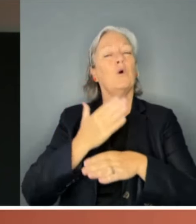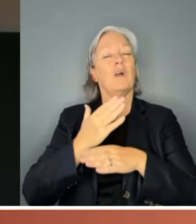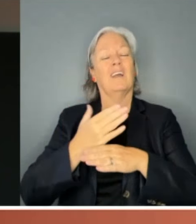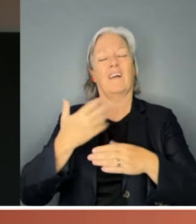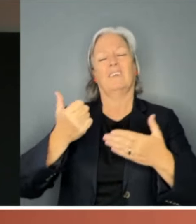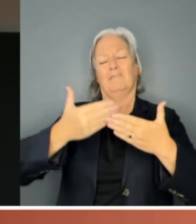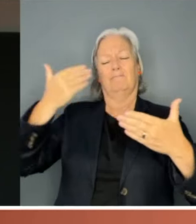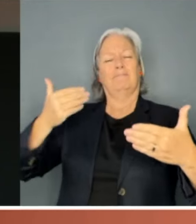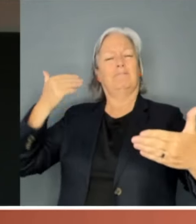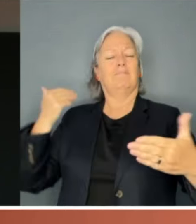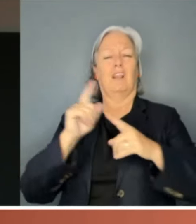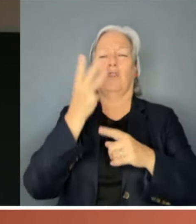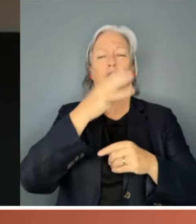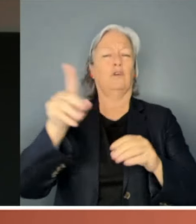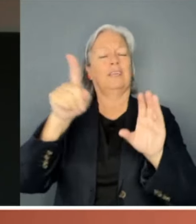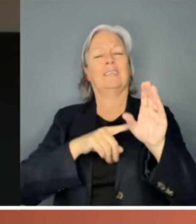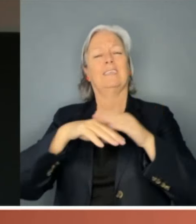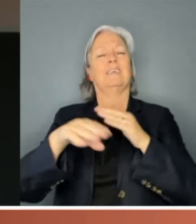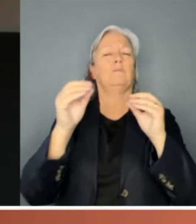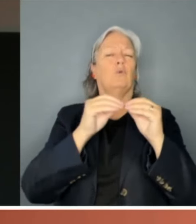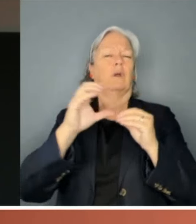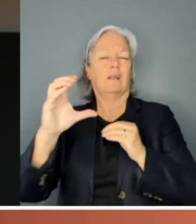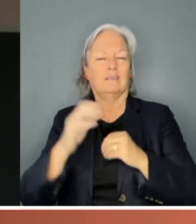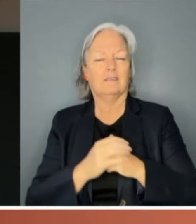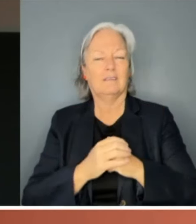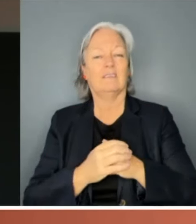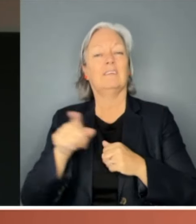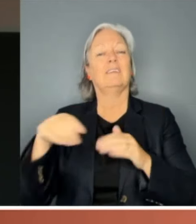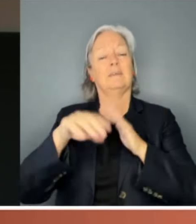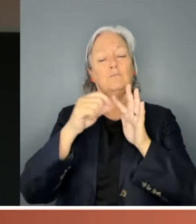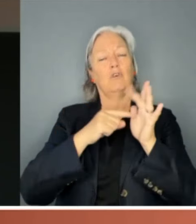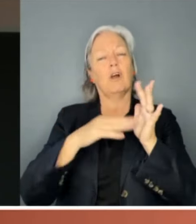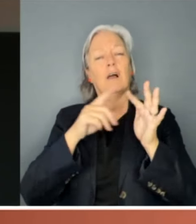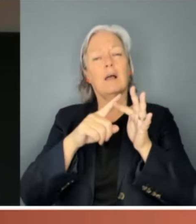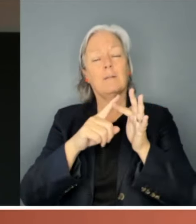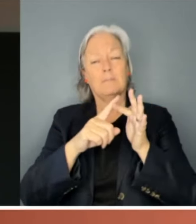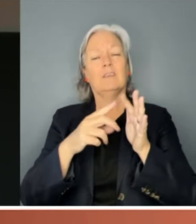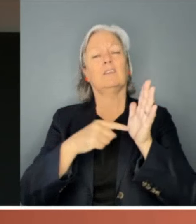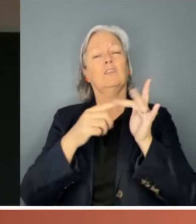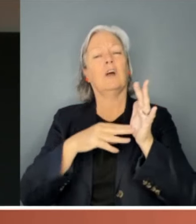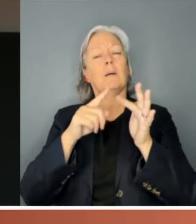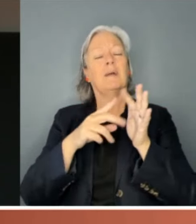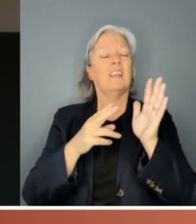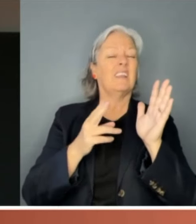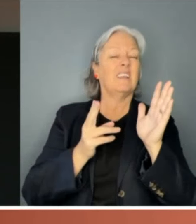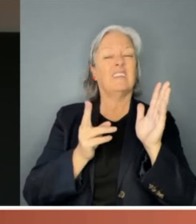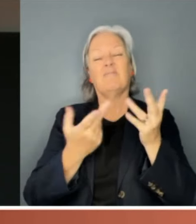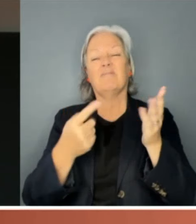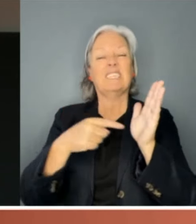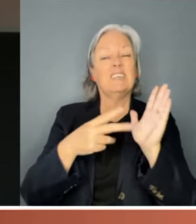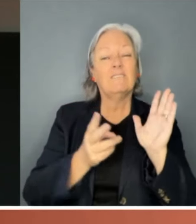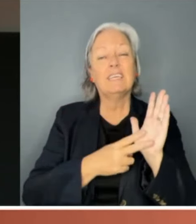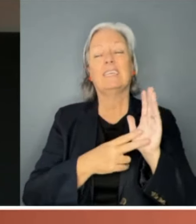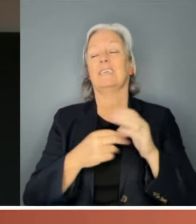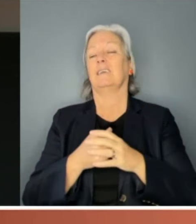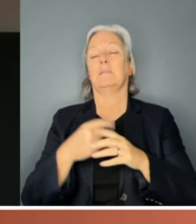broadcasting networks. She's anchored primetime national news and current affairs programs, including 15 years presenting